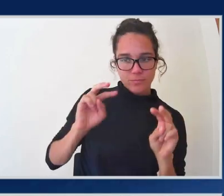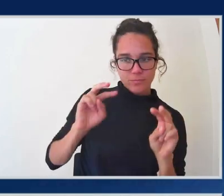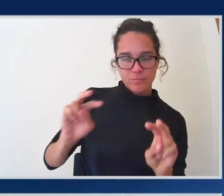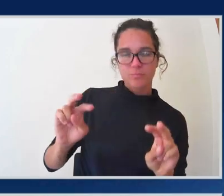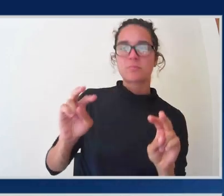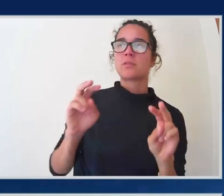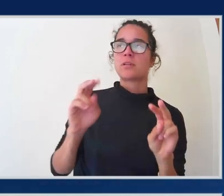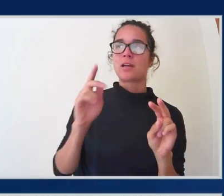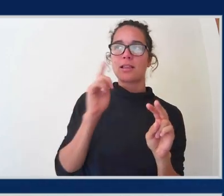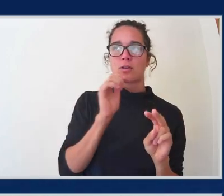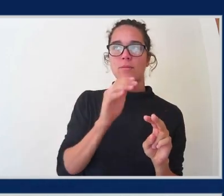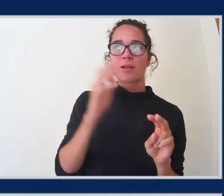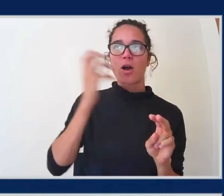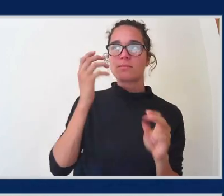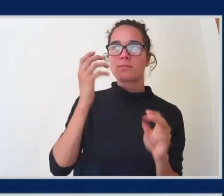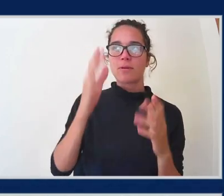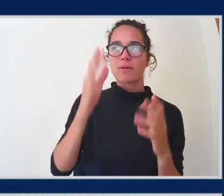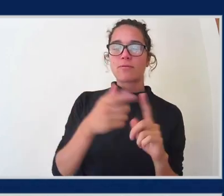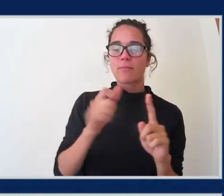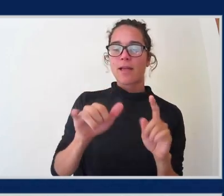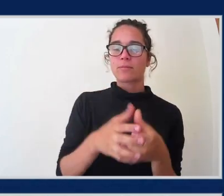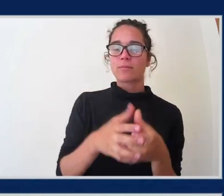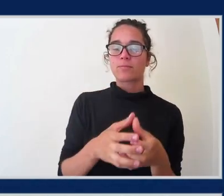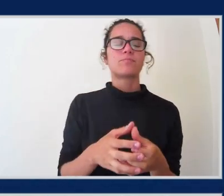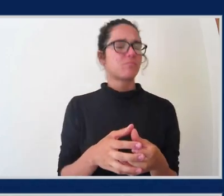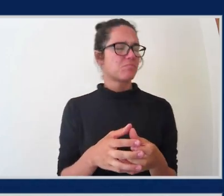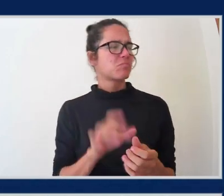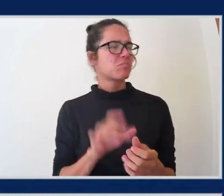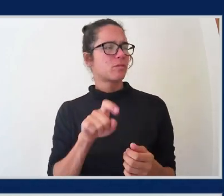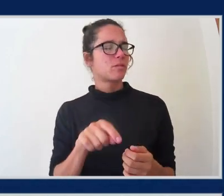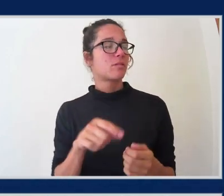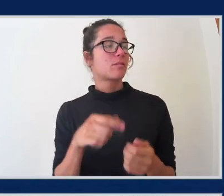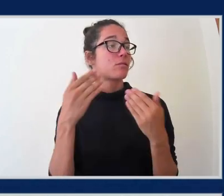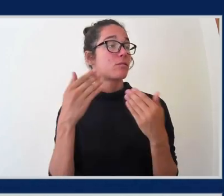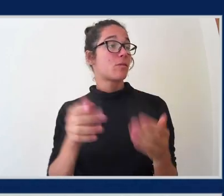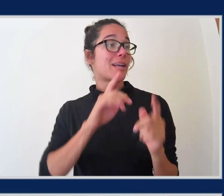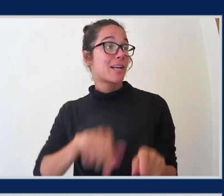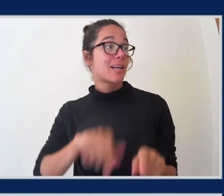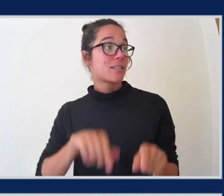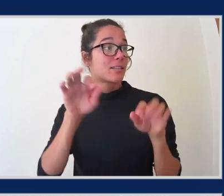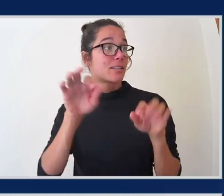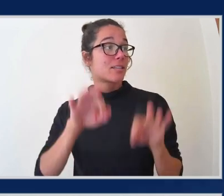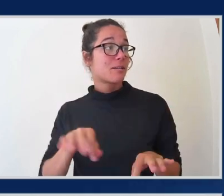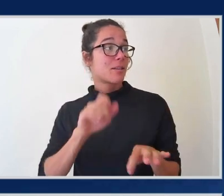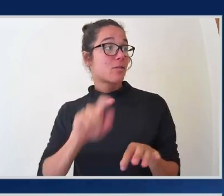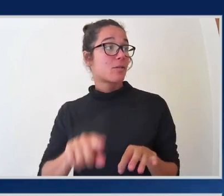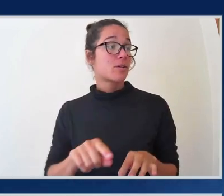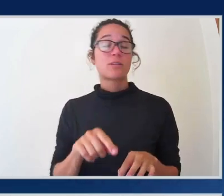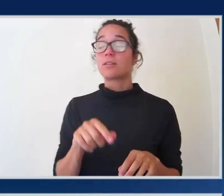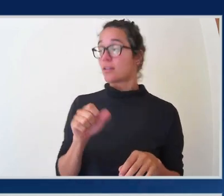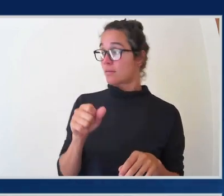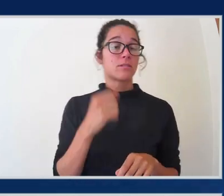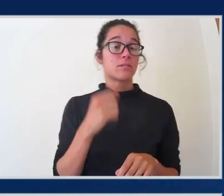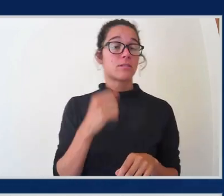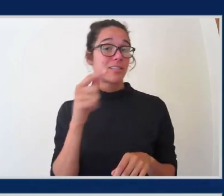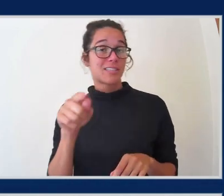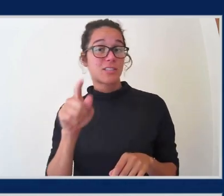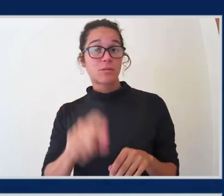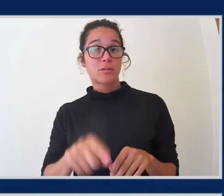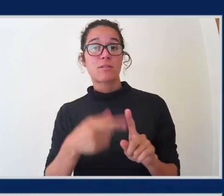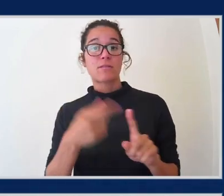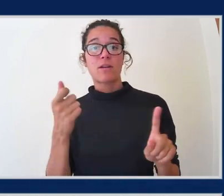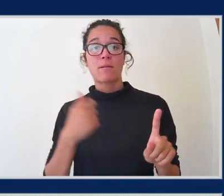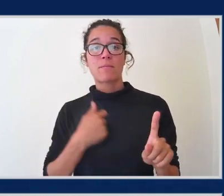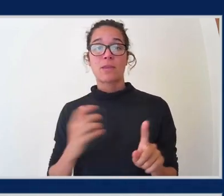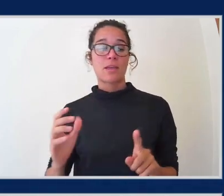let's break down the question. Yes. And also, by the way, this question did come from the official AWS question set from AWS Skill Builder. So you can check